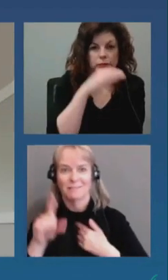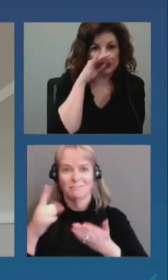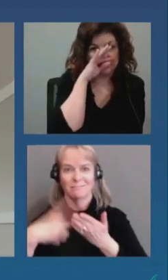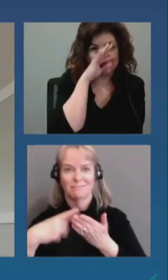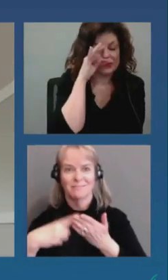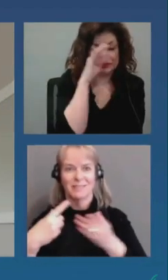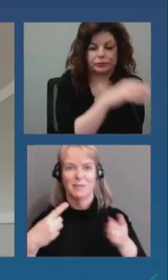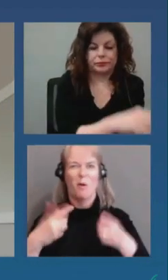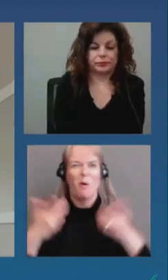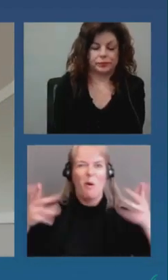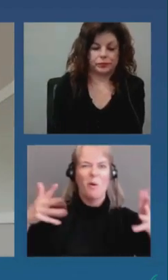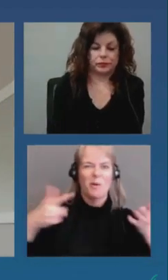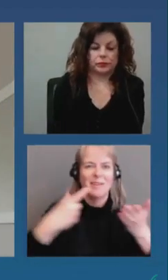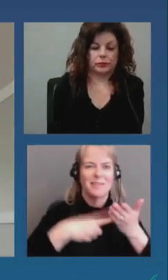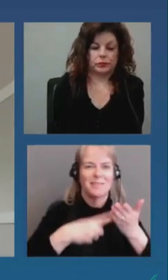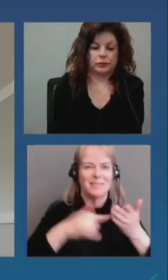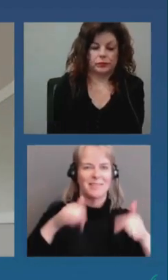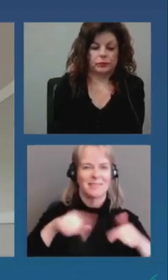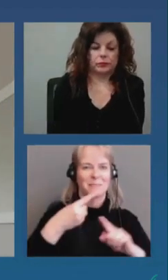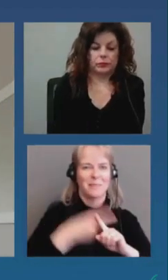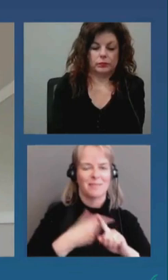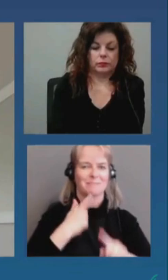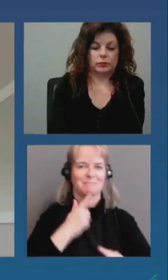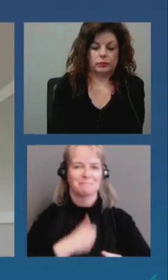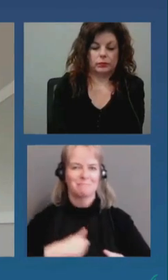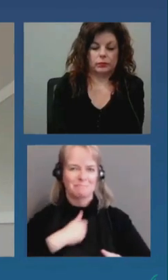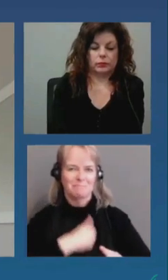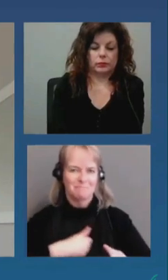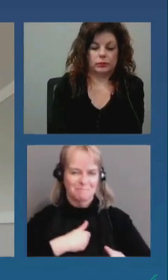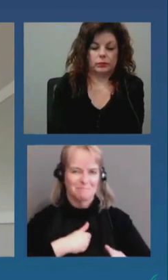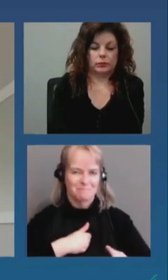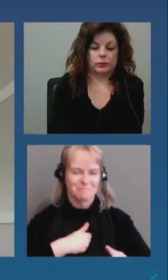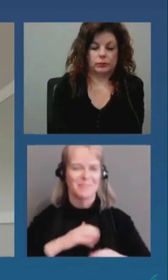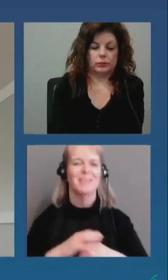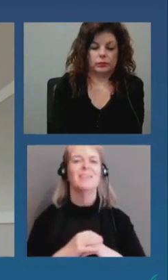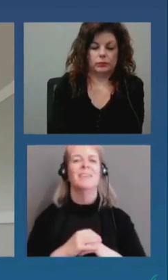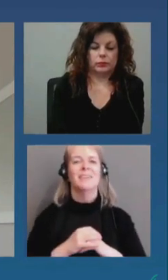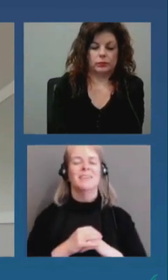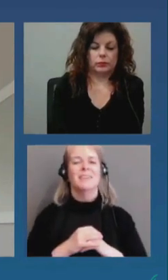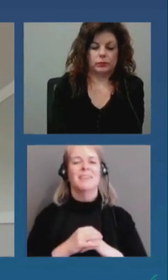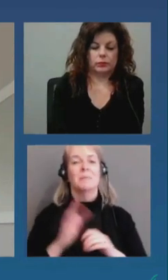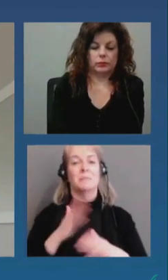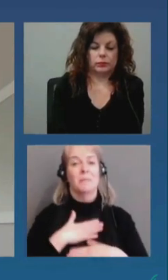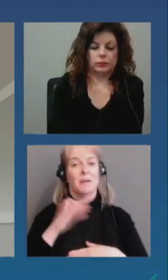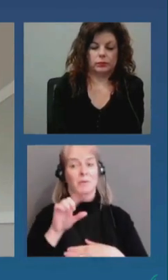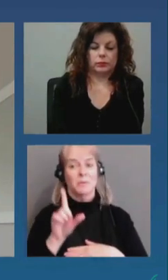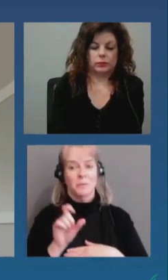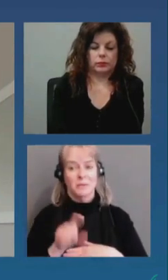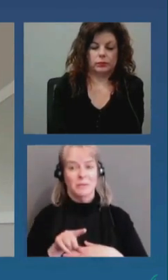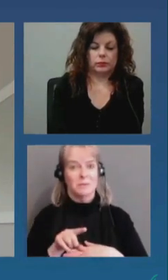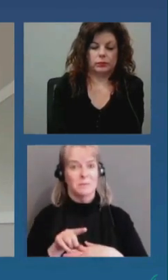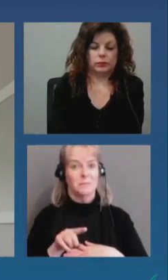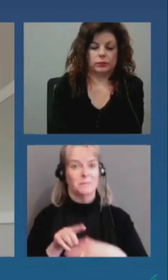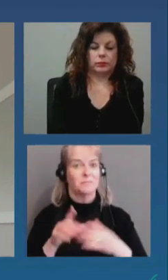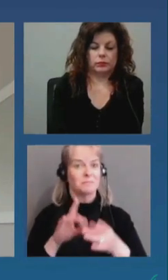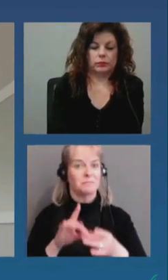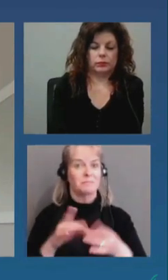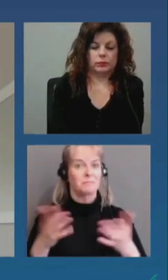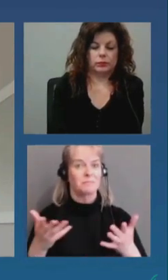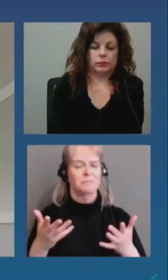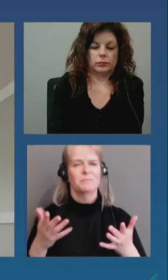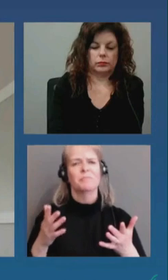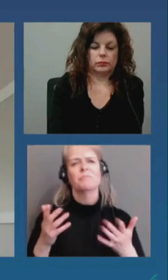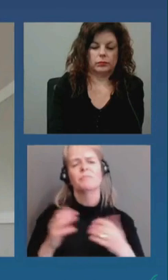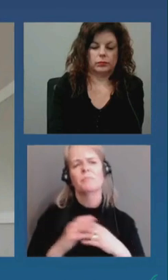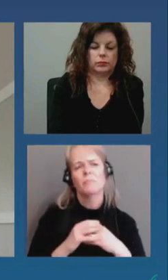earlier this month. But my question concerns this issue